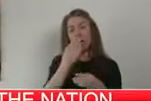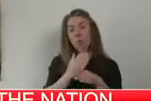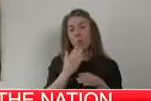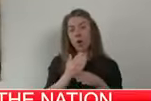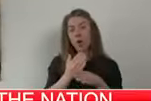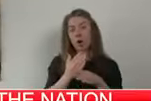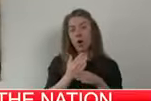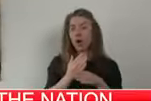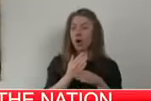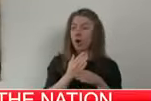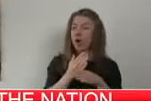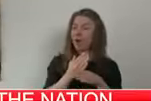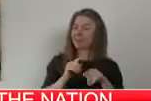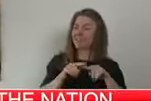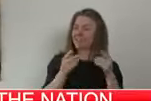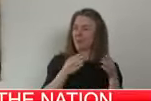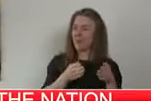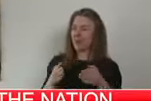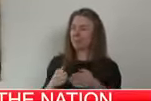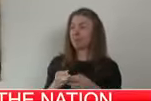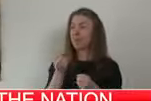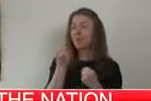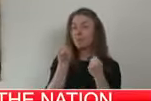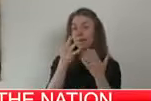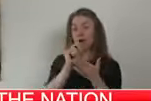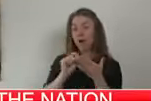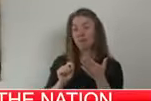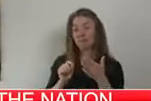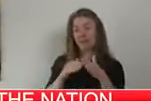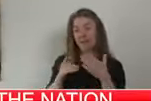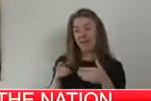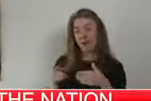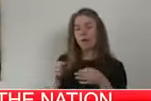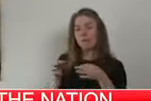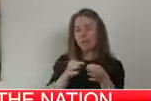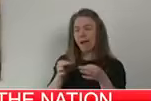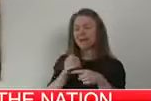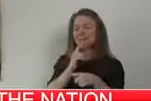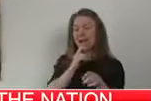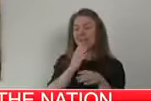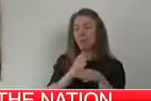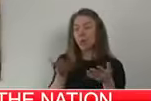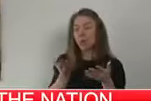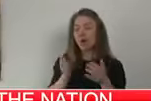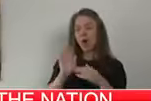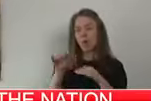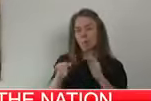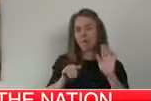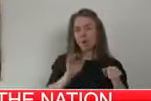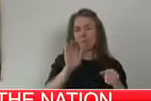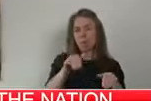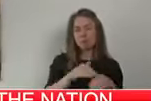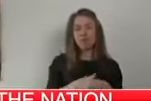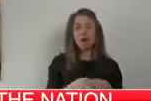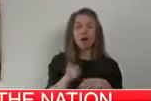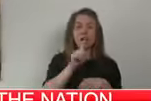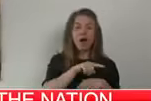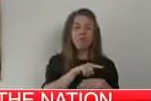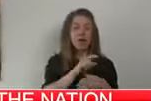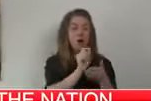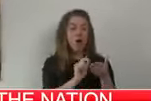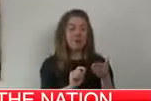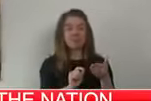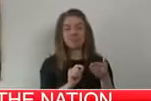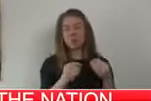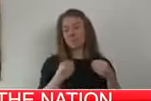differently. Many offices have plans for workers to work from home. Others have staggered meal breaks or shift